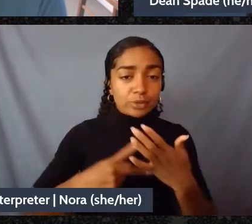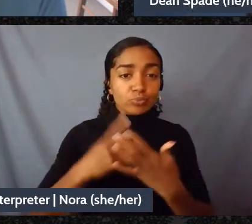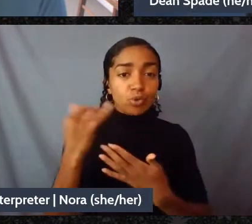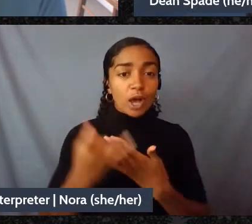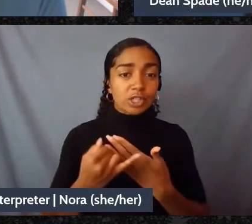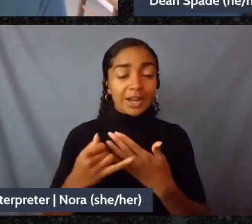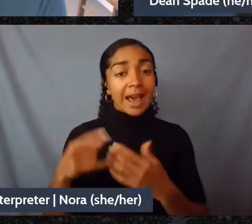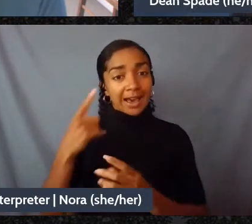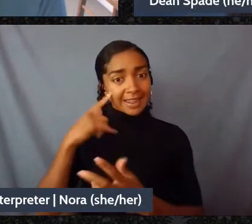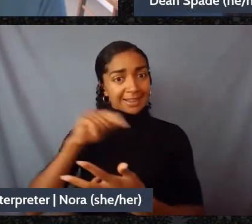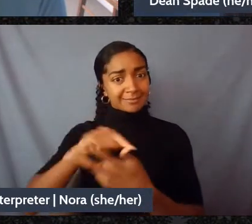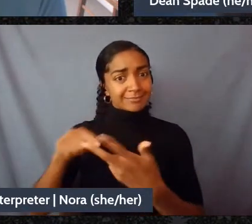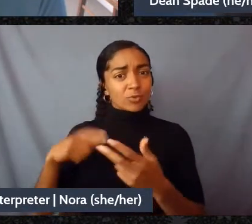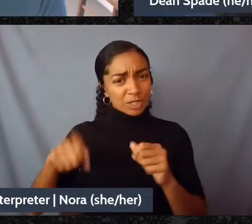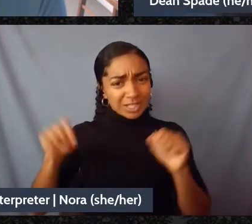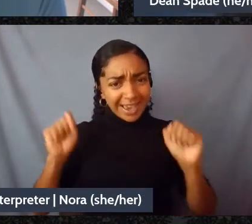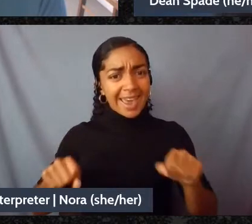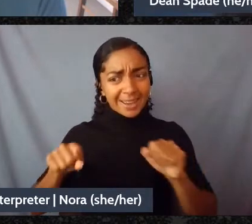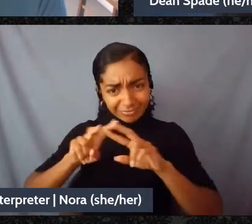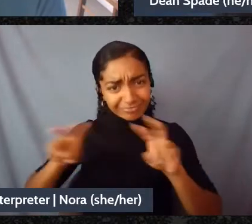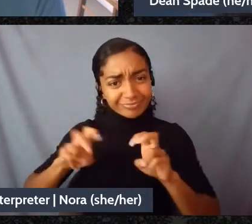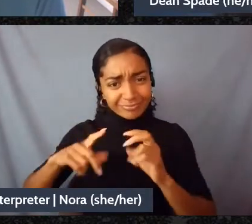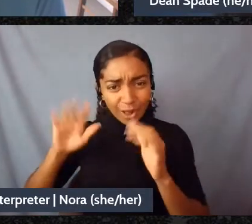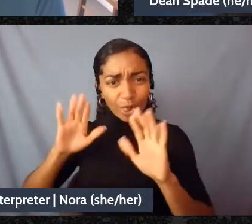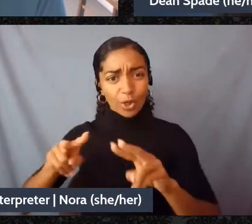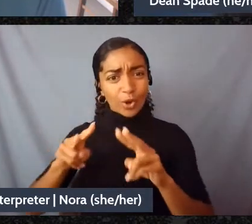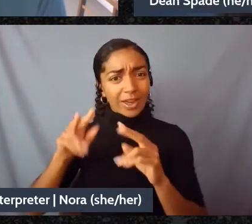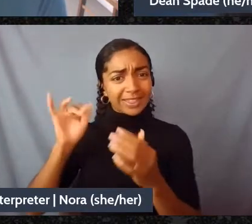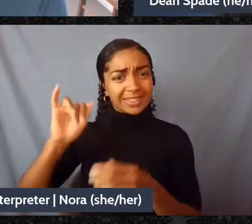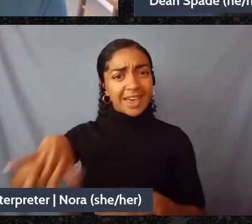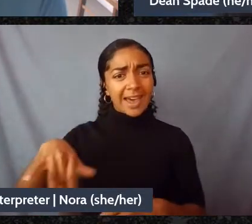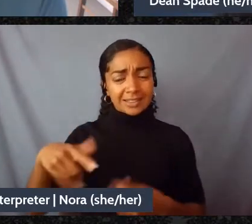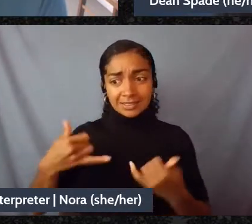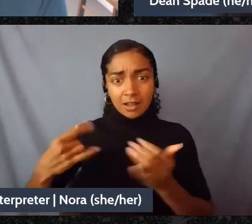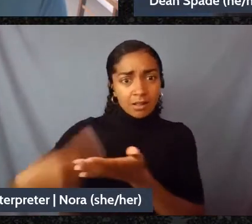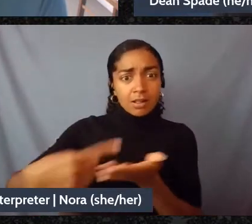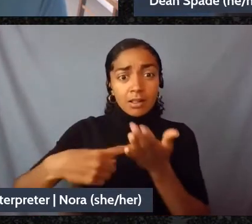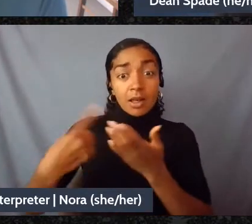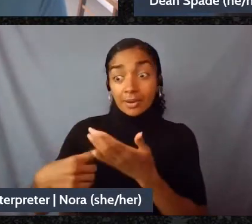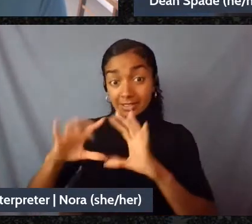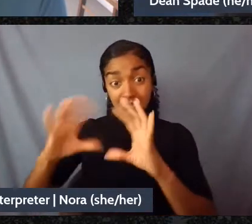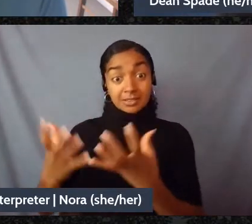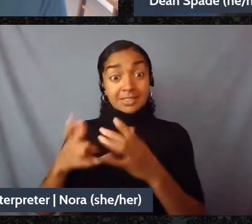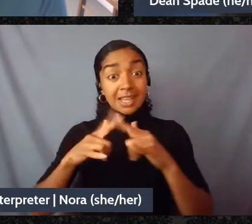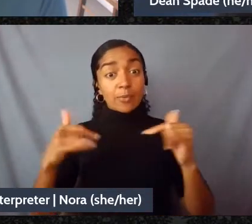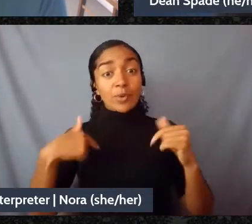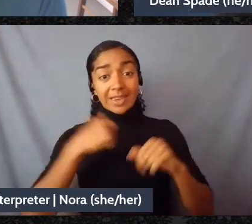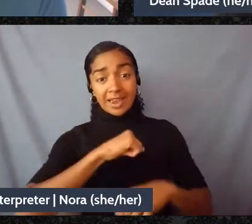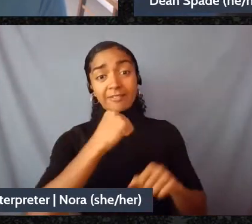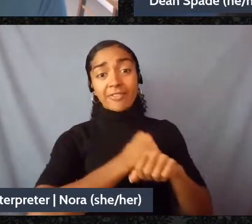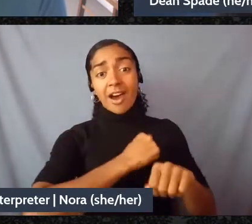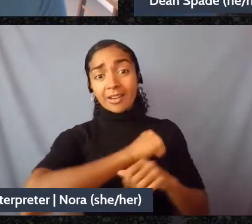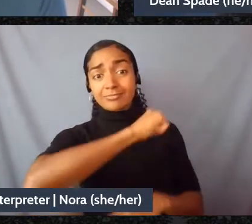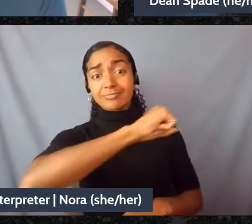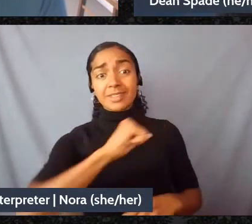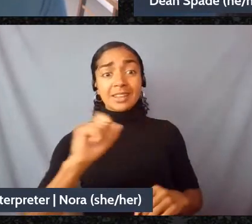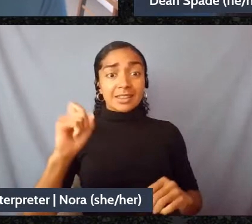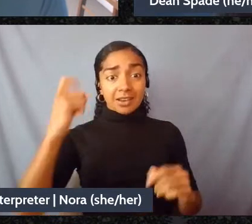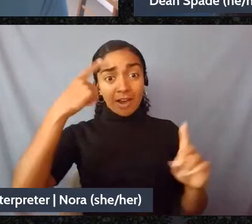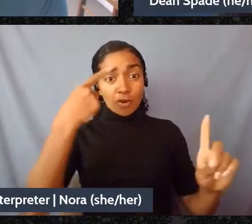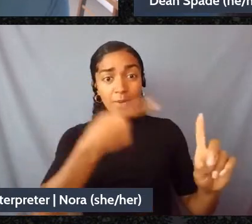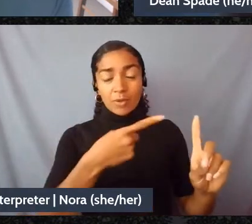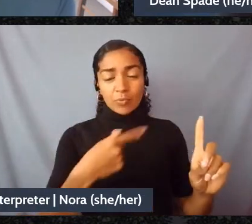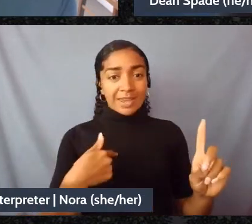scary for us to do because we can still be of course fighting the state we don't have a choice it's the extractive machine